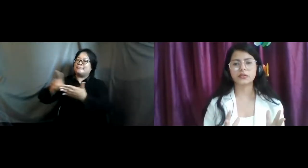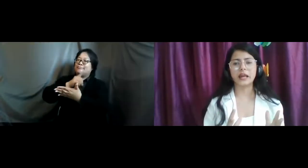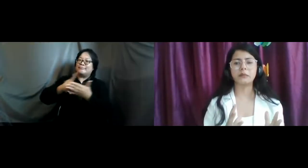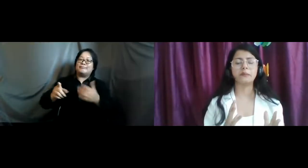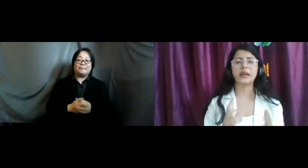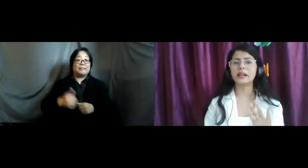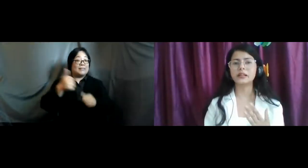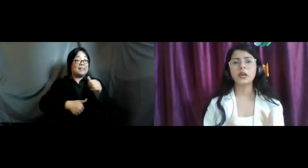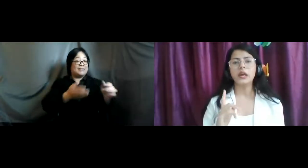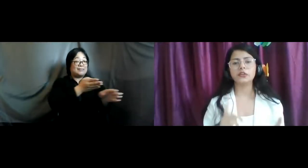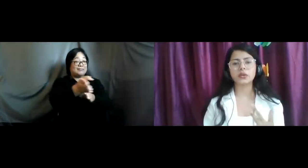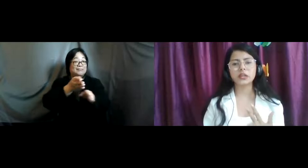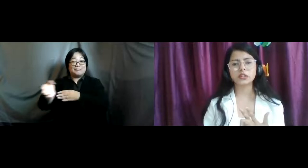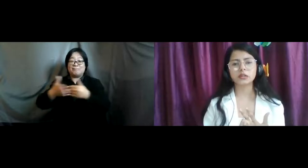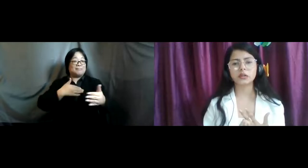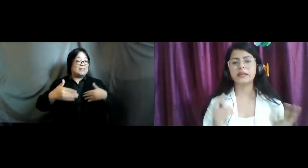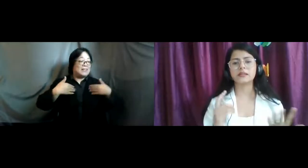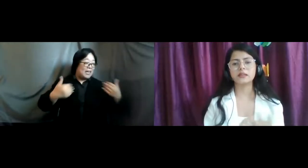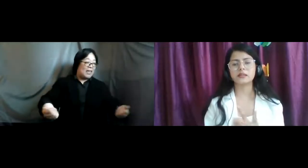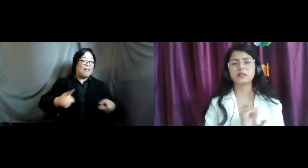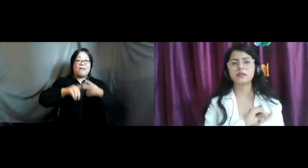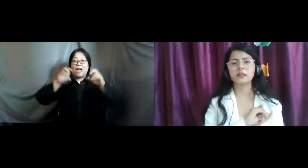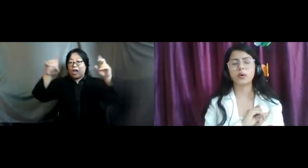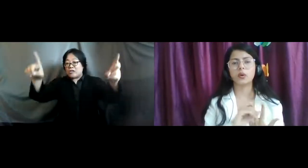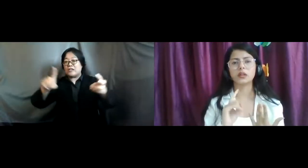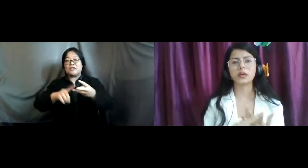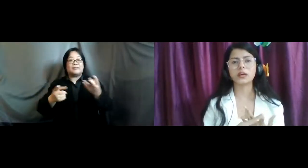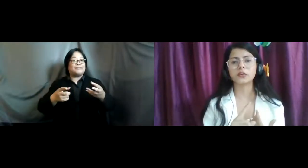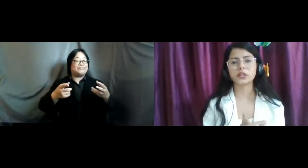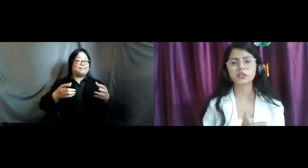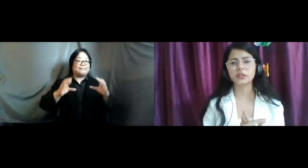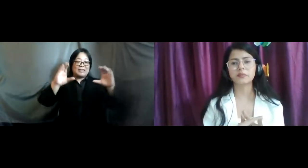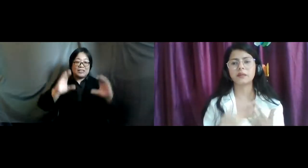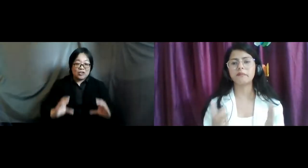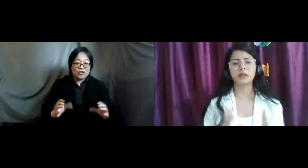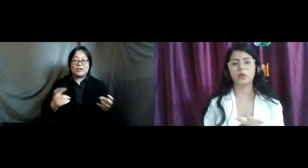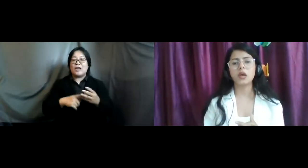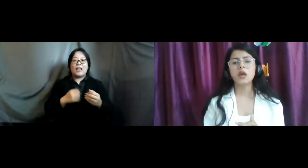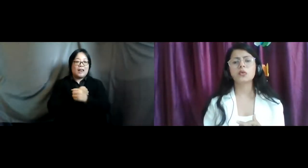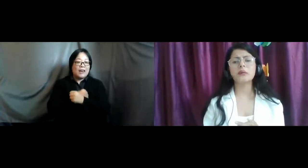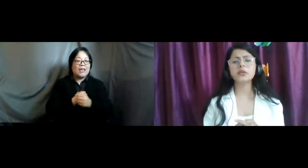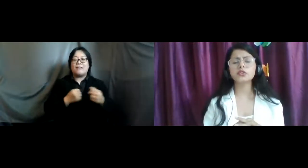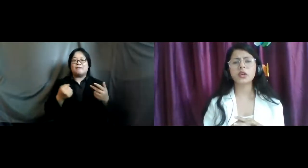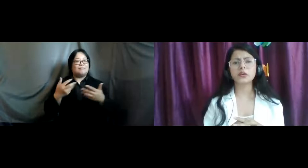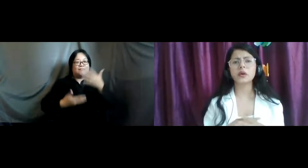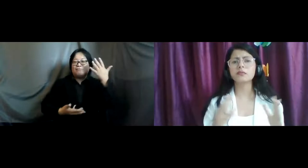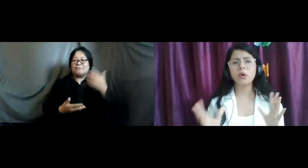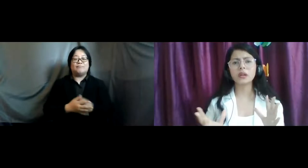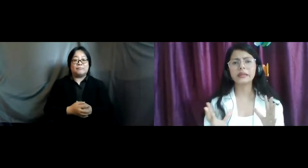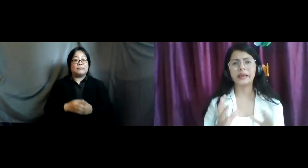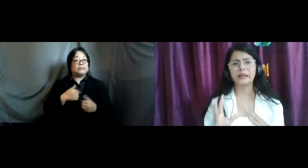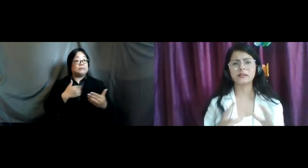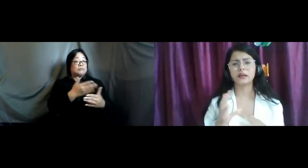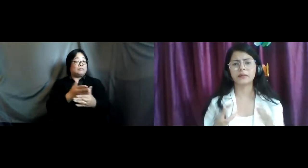sectors that may be health education getting citizenship or love relationships and many more so i want to share you a